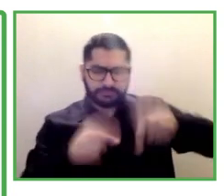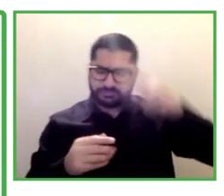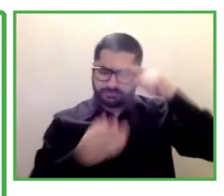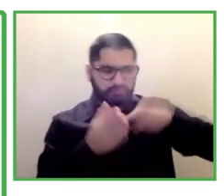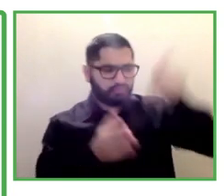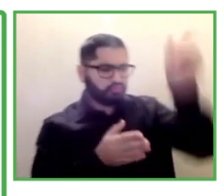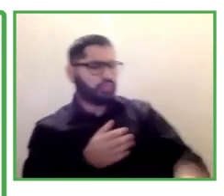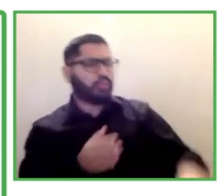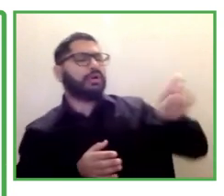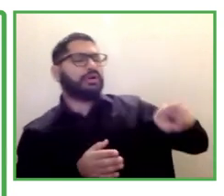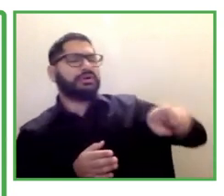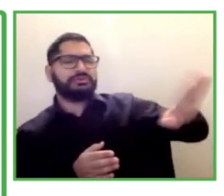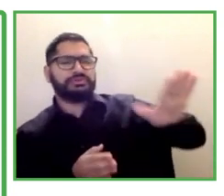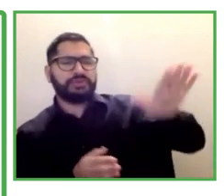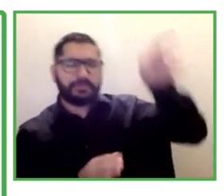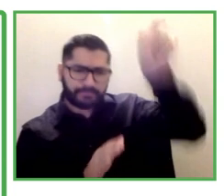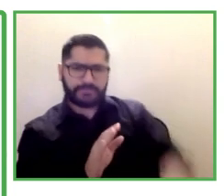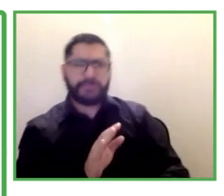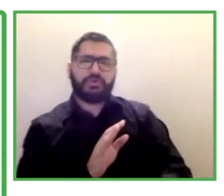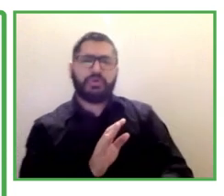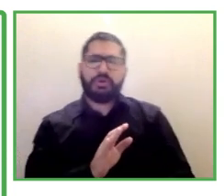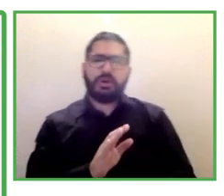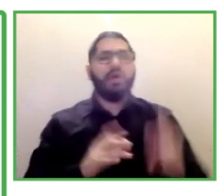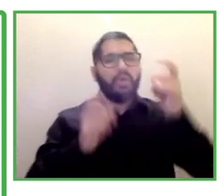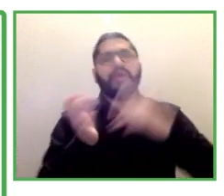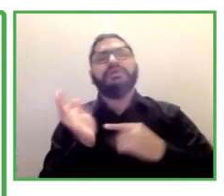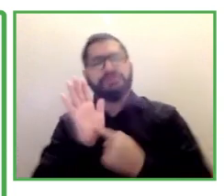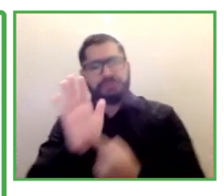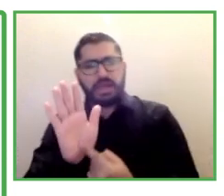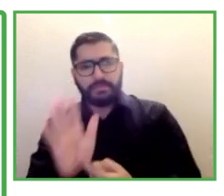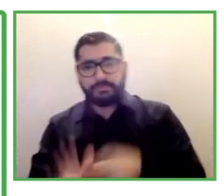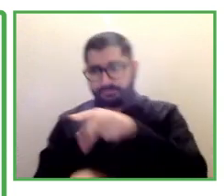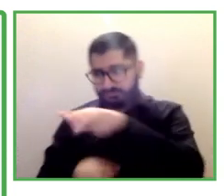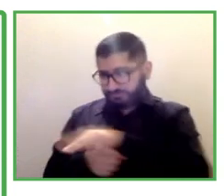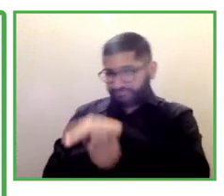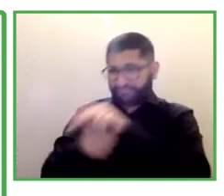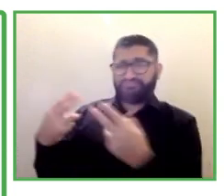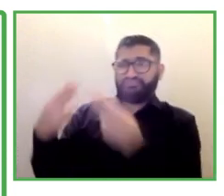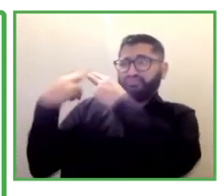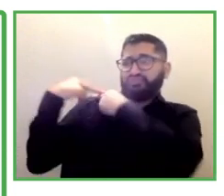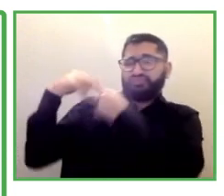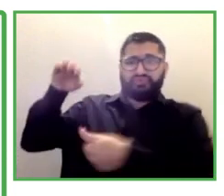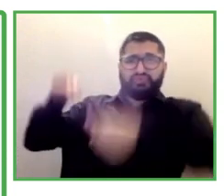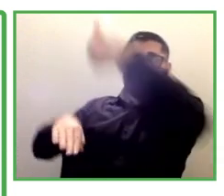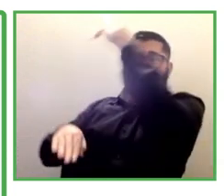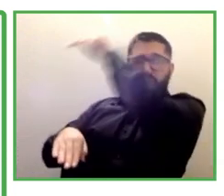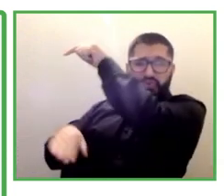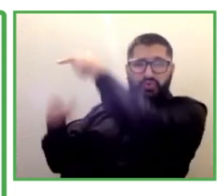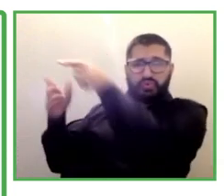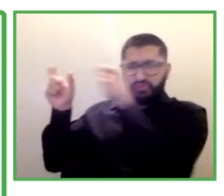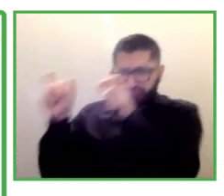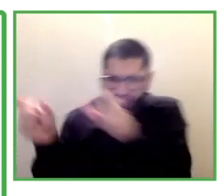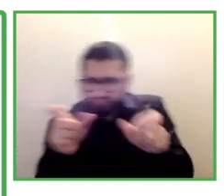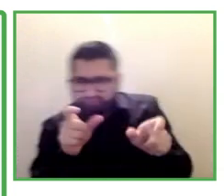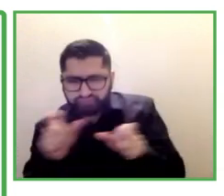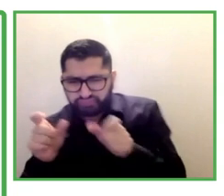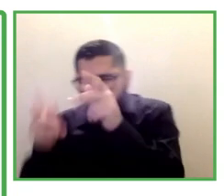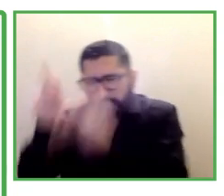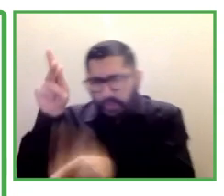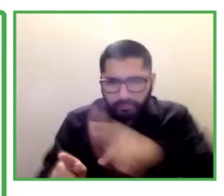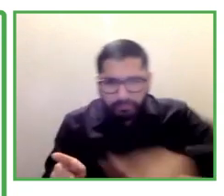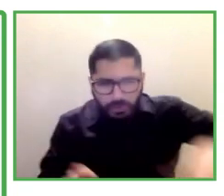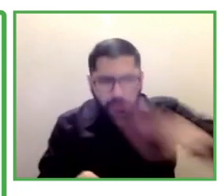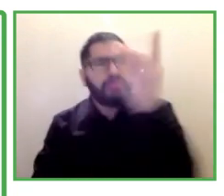what is needed. I can tell you that in one of the places we assisted in inclusive employment, they